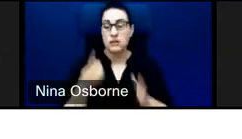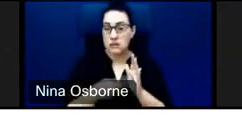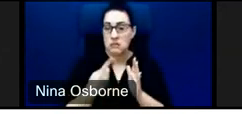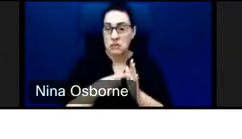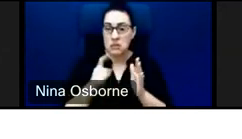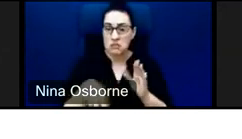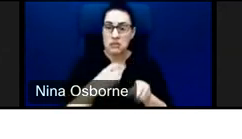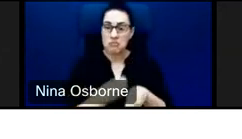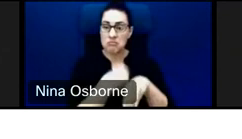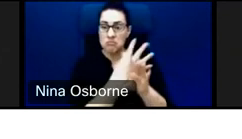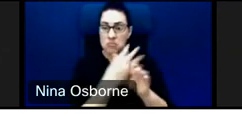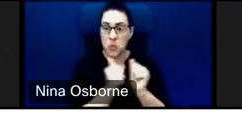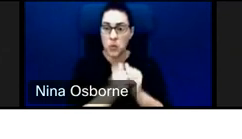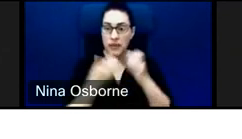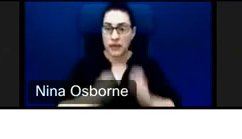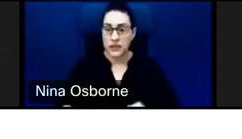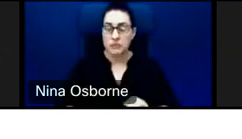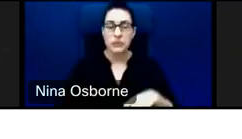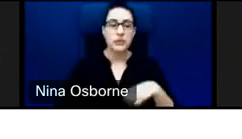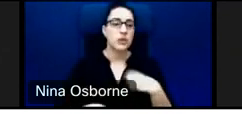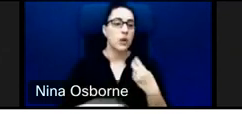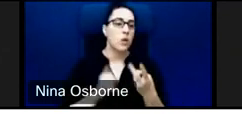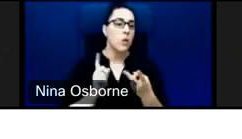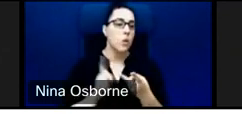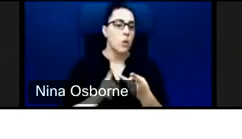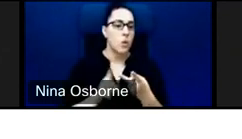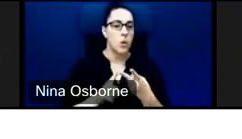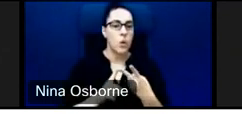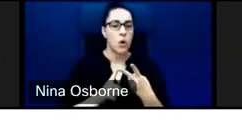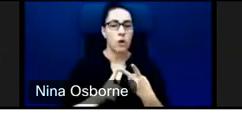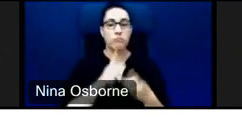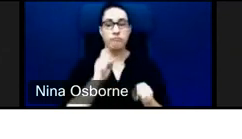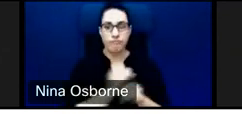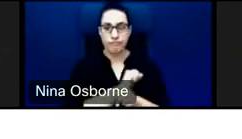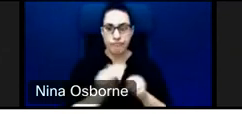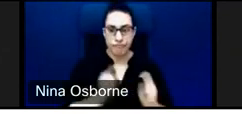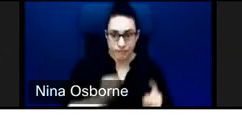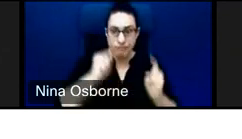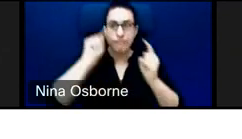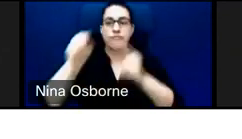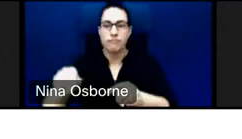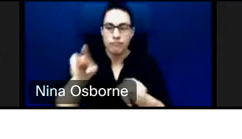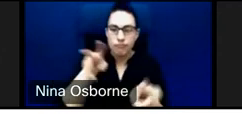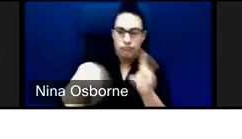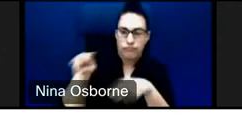or to an actual trip to get a more detailed evaluation or assessment.